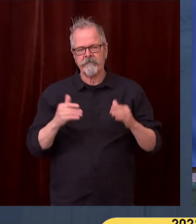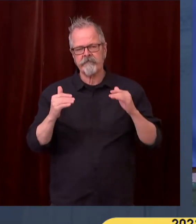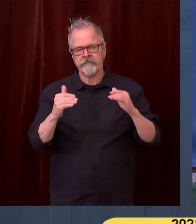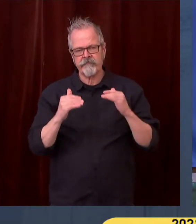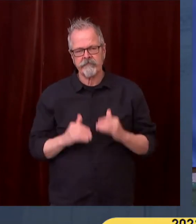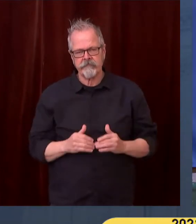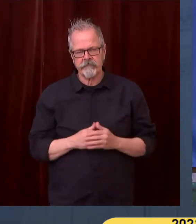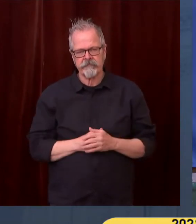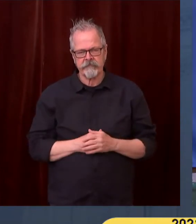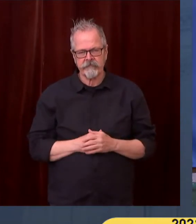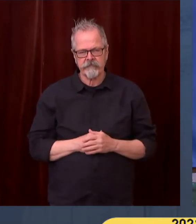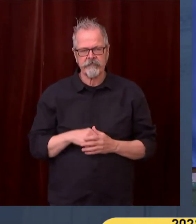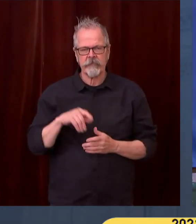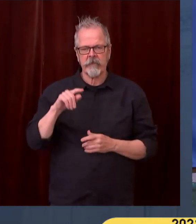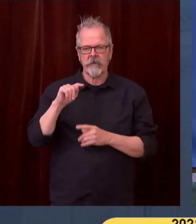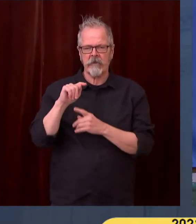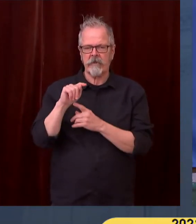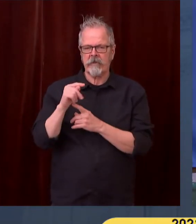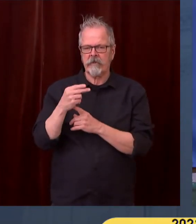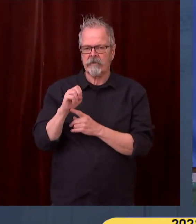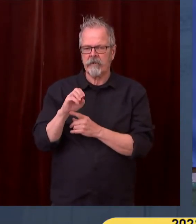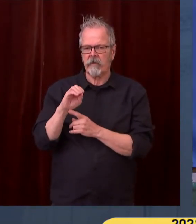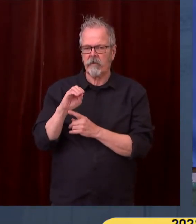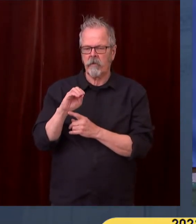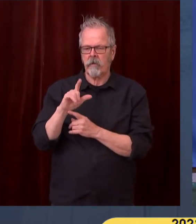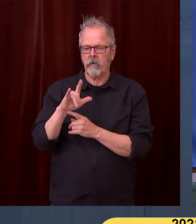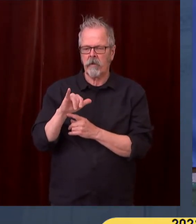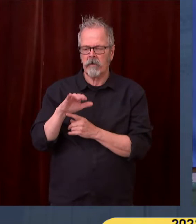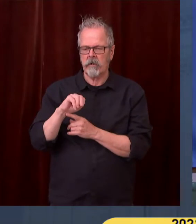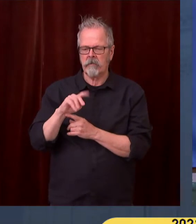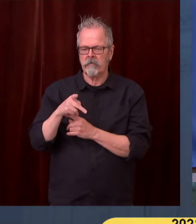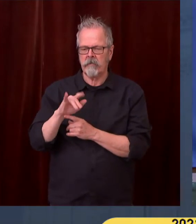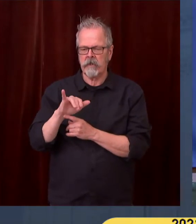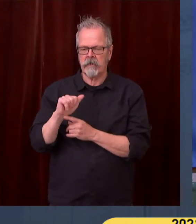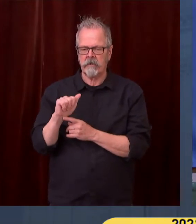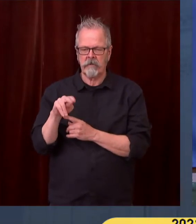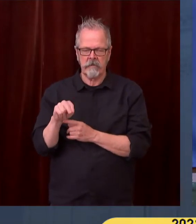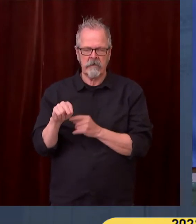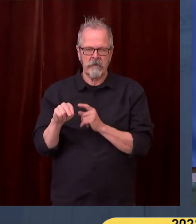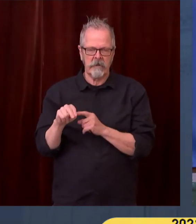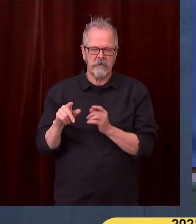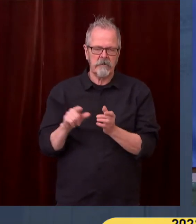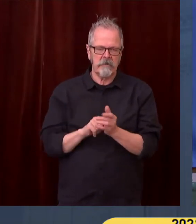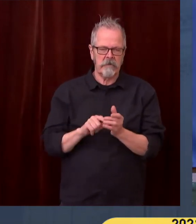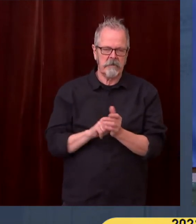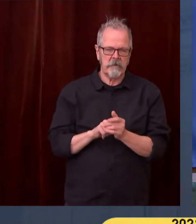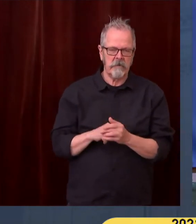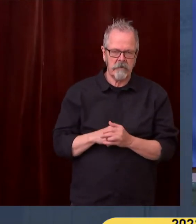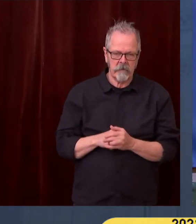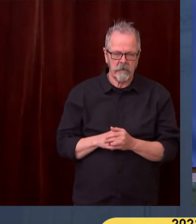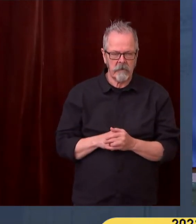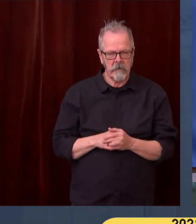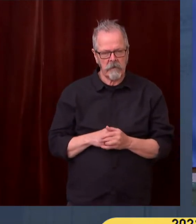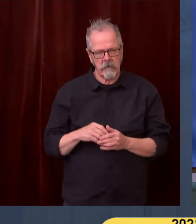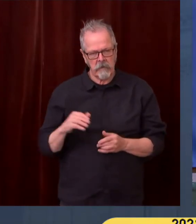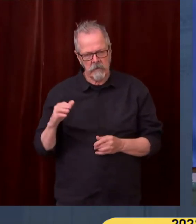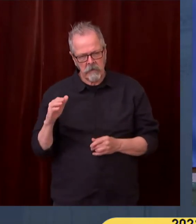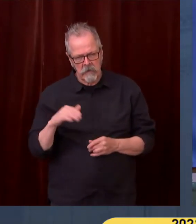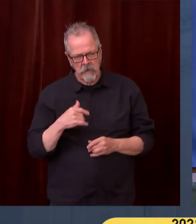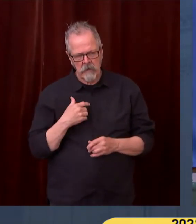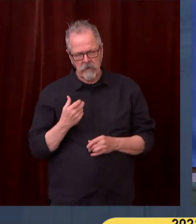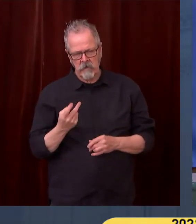Hi, Governor. Two questions about the housing funding. The House of Representatives